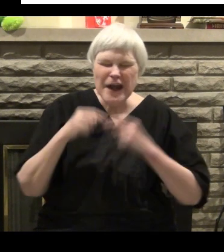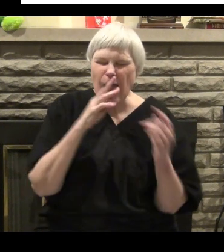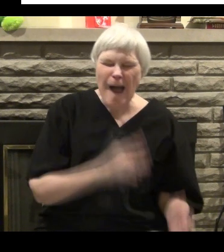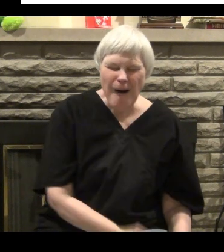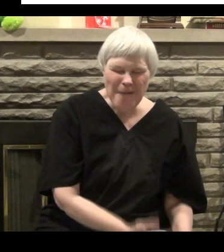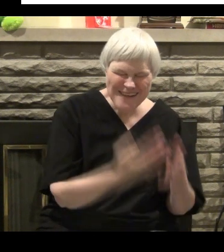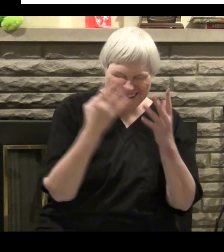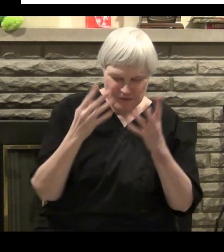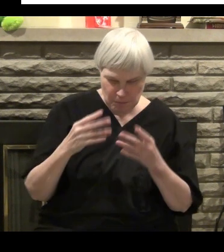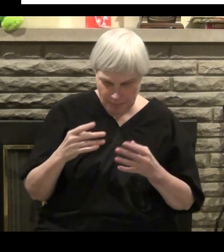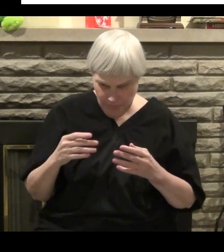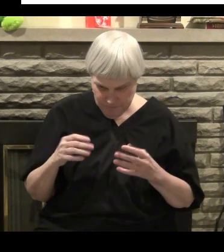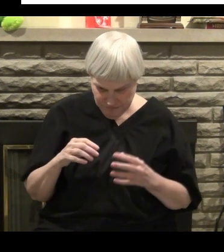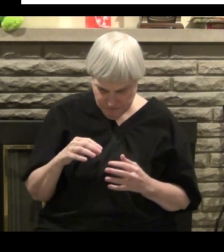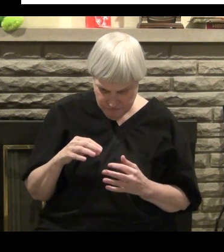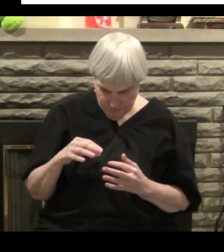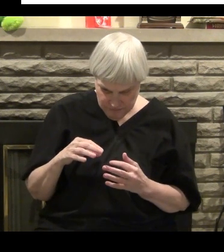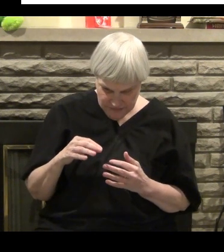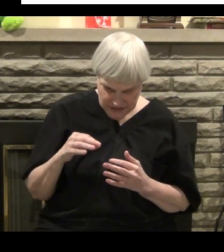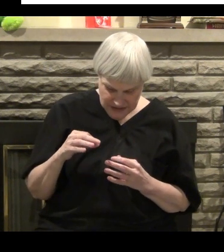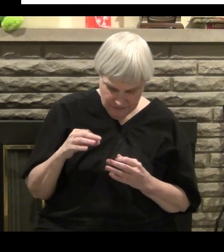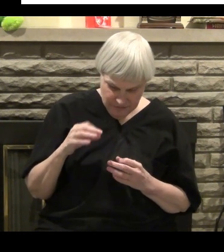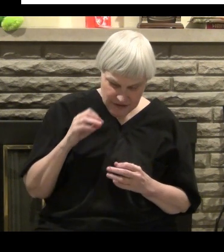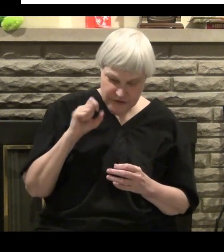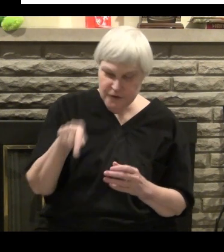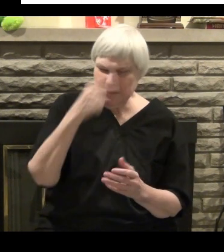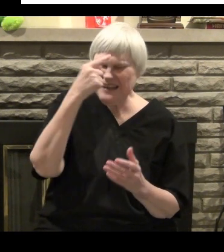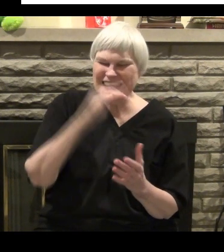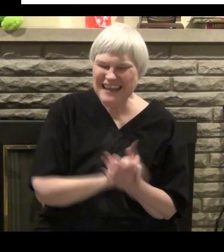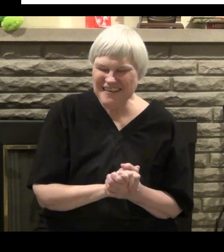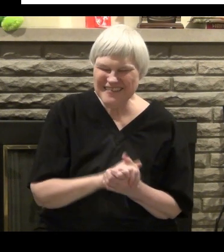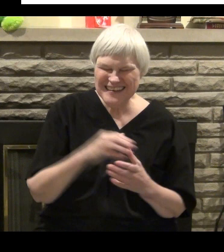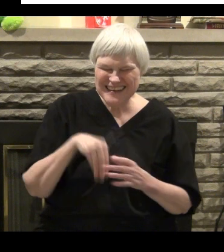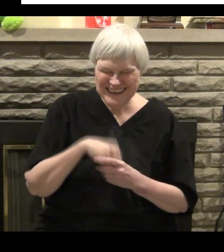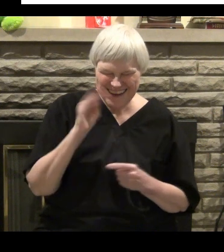face at a young age like that than to realize that when you die, you're going to hell.